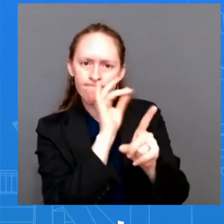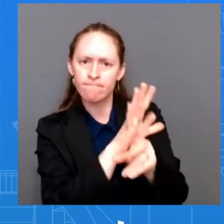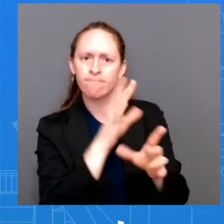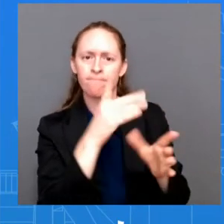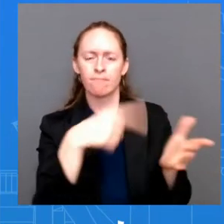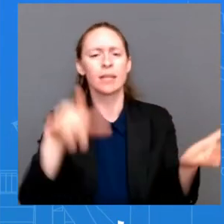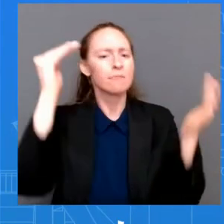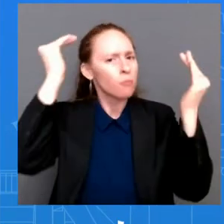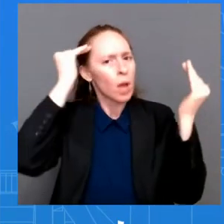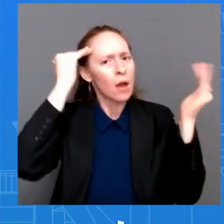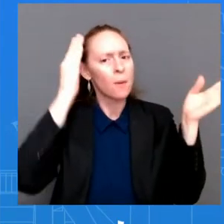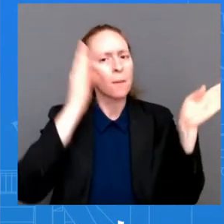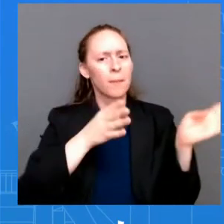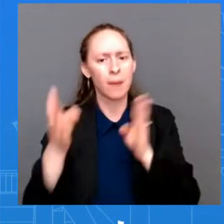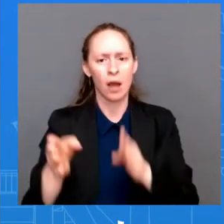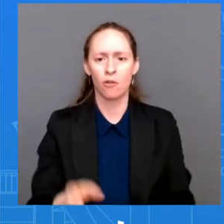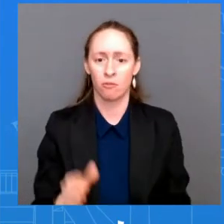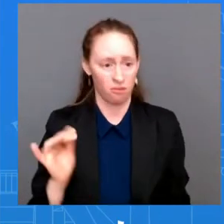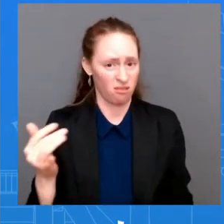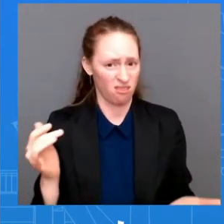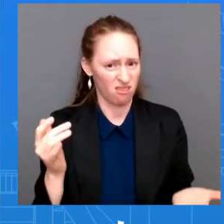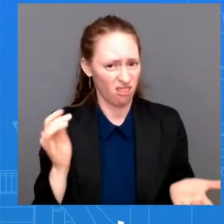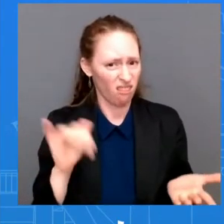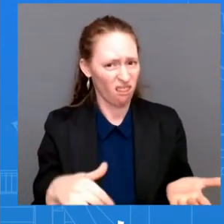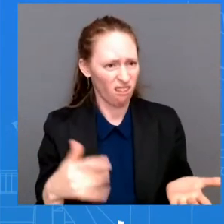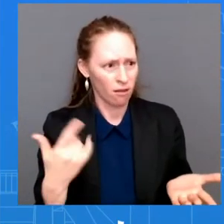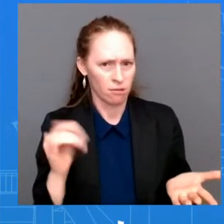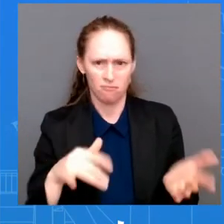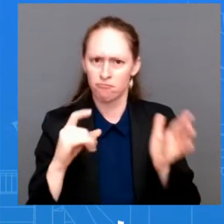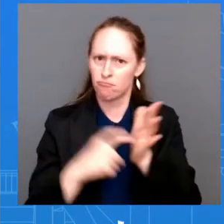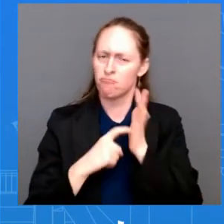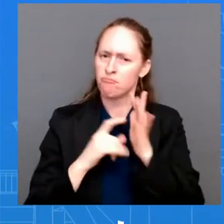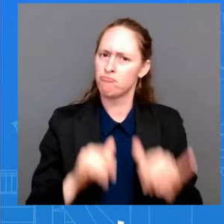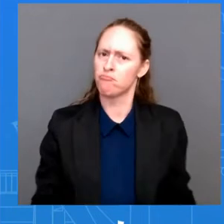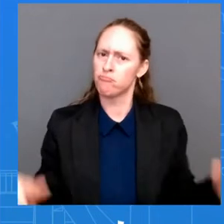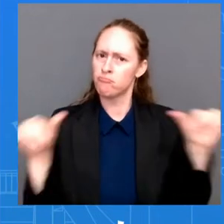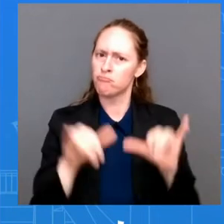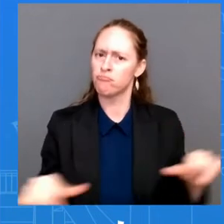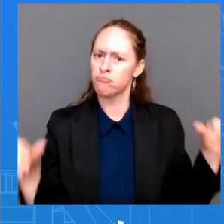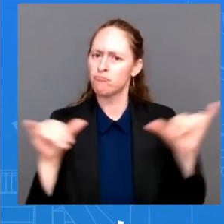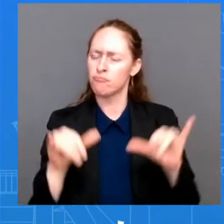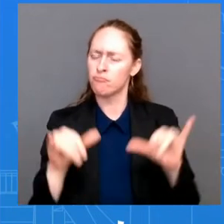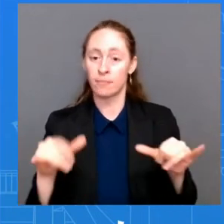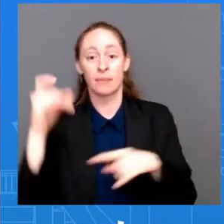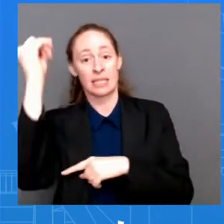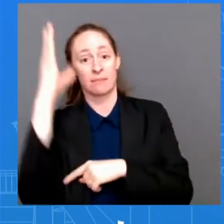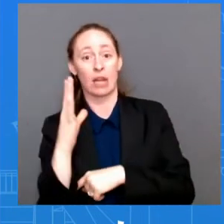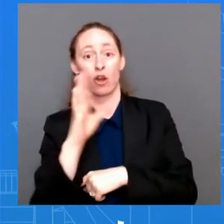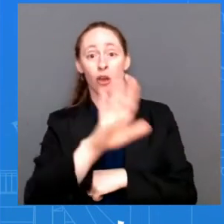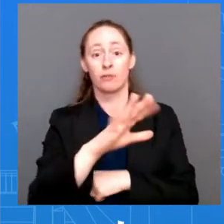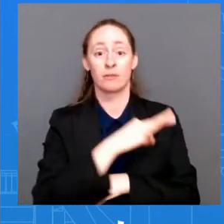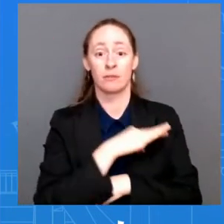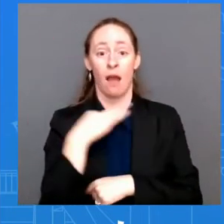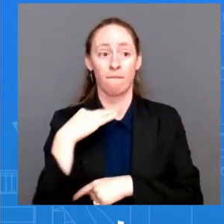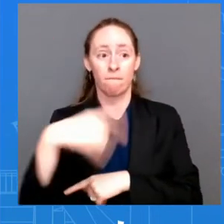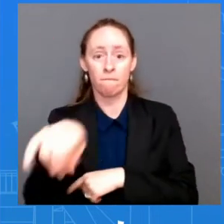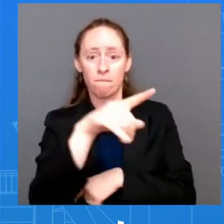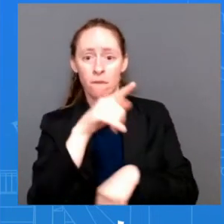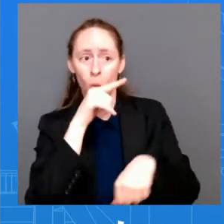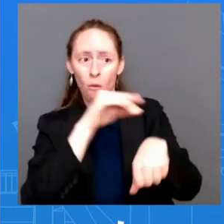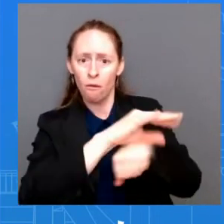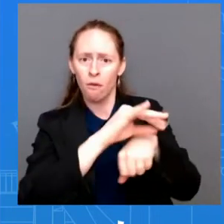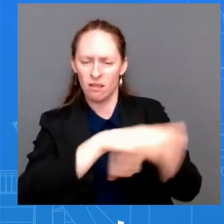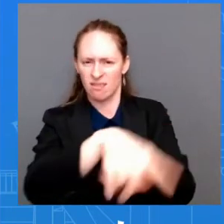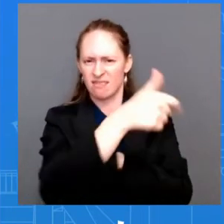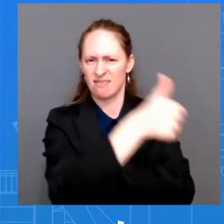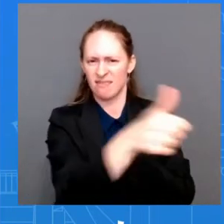Of course, it's a requirement. But the Speaker and her staff who advises her, they make the decision. So you